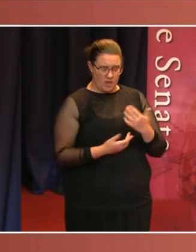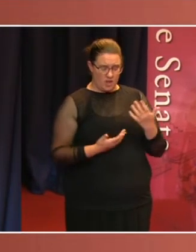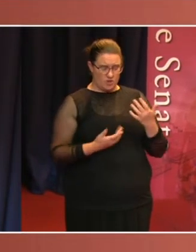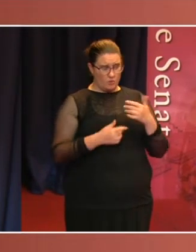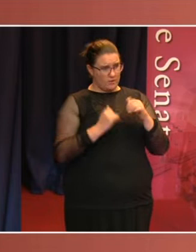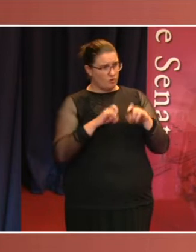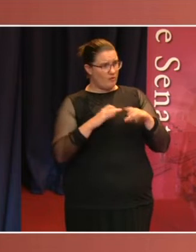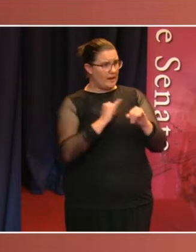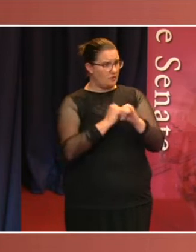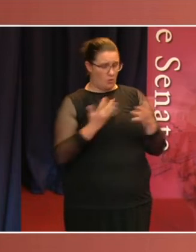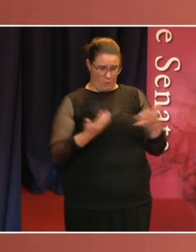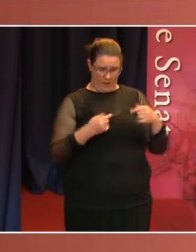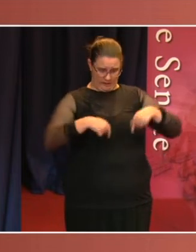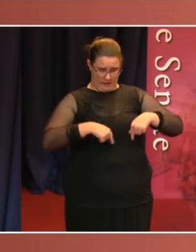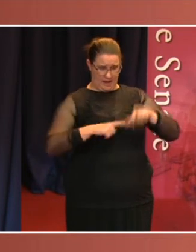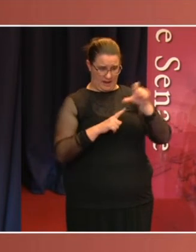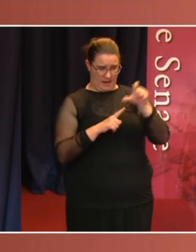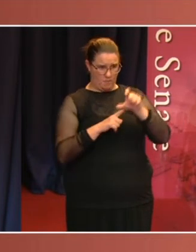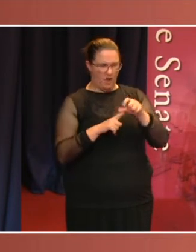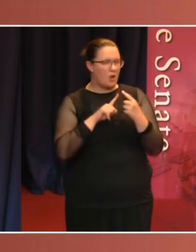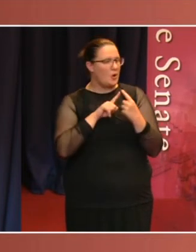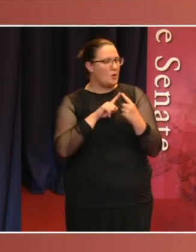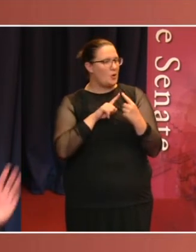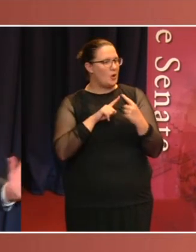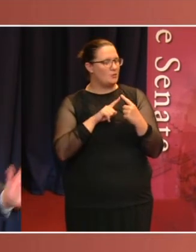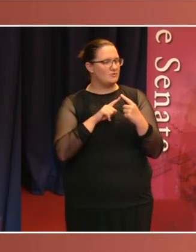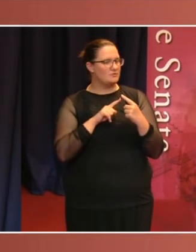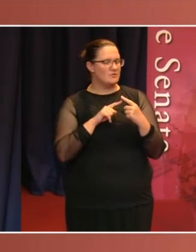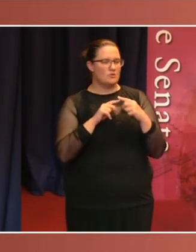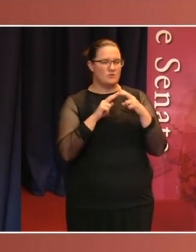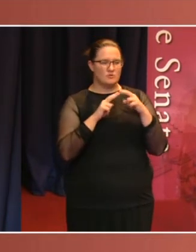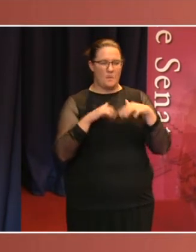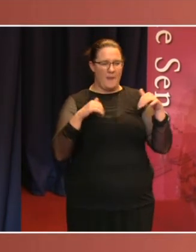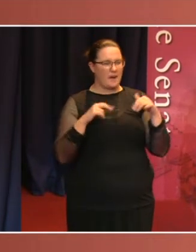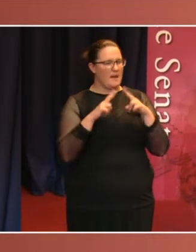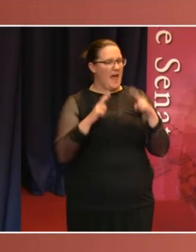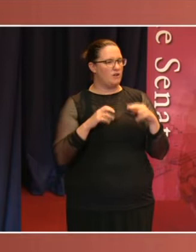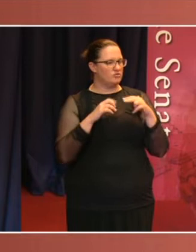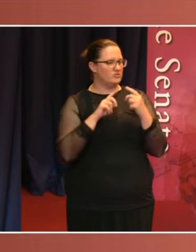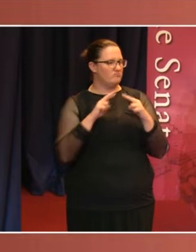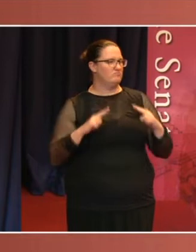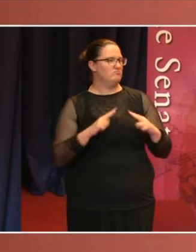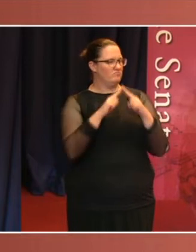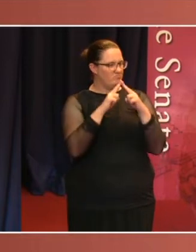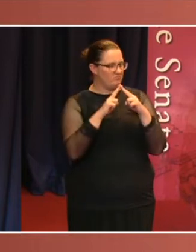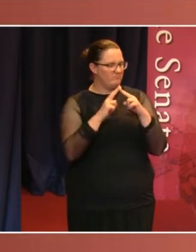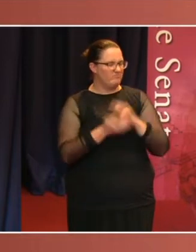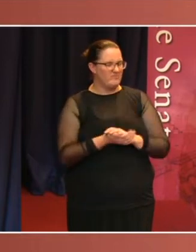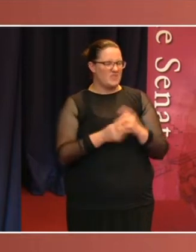as close to Parliament House and indeed the Senate as we can be, just a stone's throw down the street in Marnica.